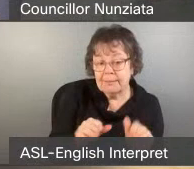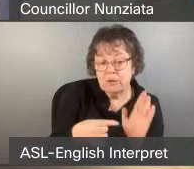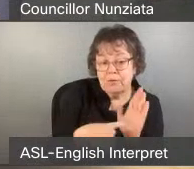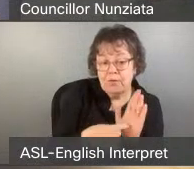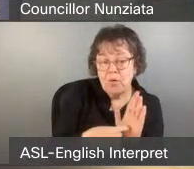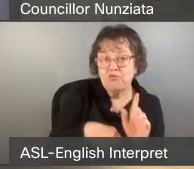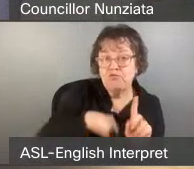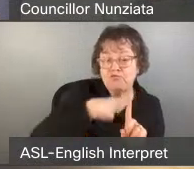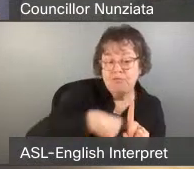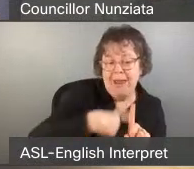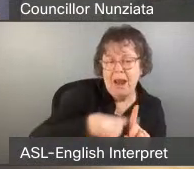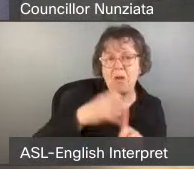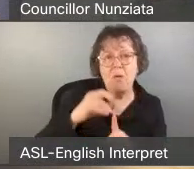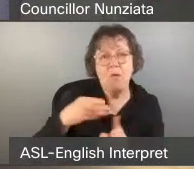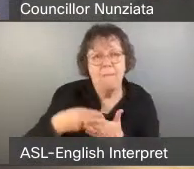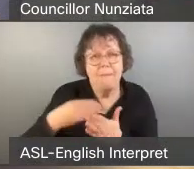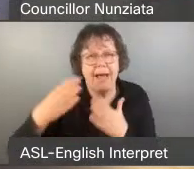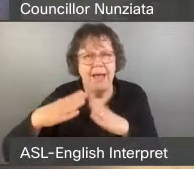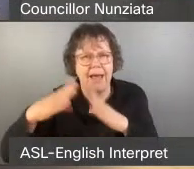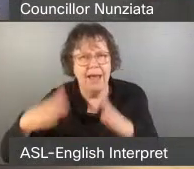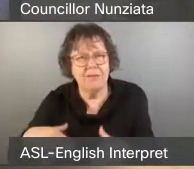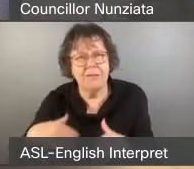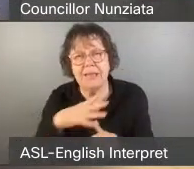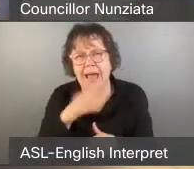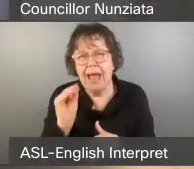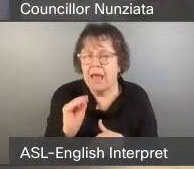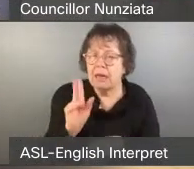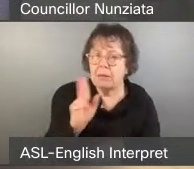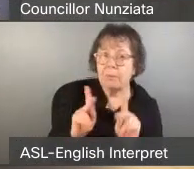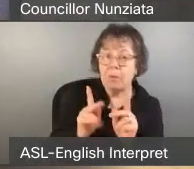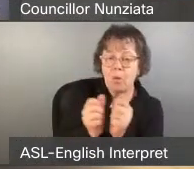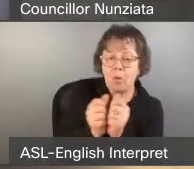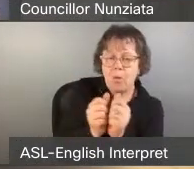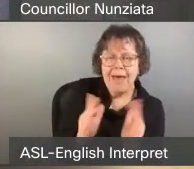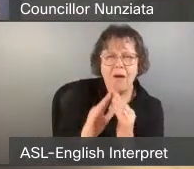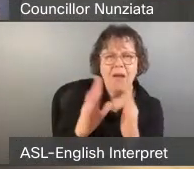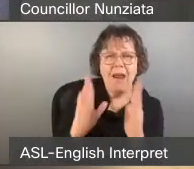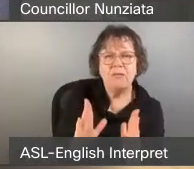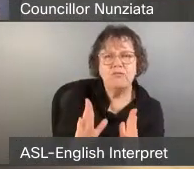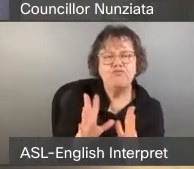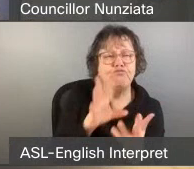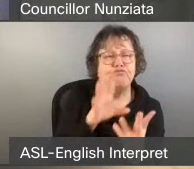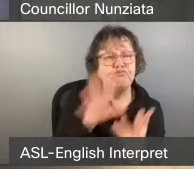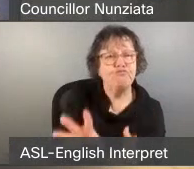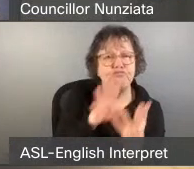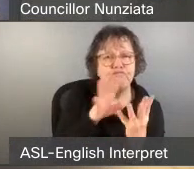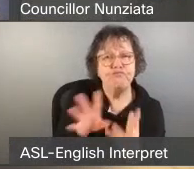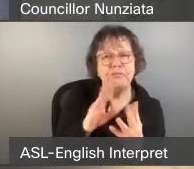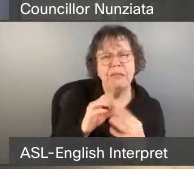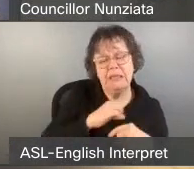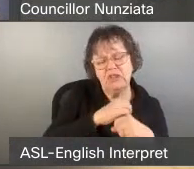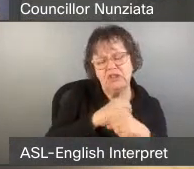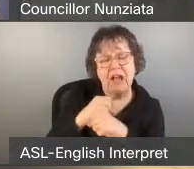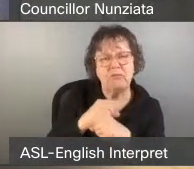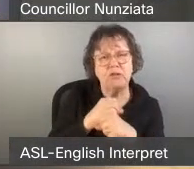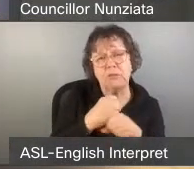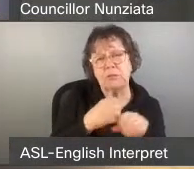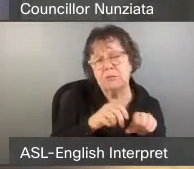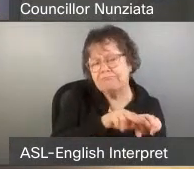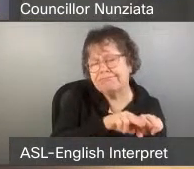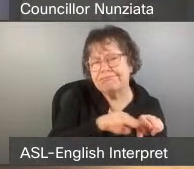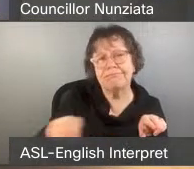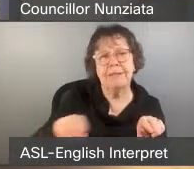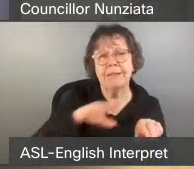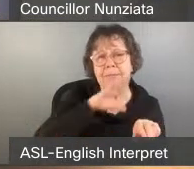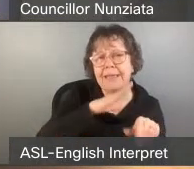It saddens me that unhoused people are so disregarded, as shelters are filled to the brim, breaking out with COVID and generally